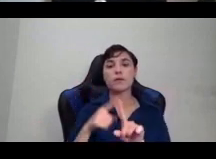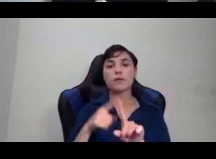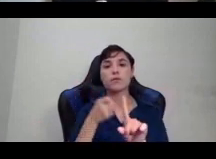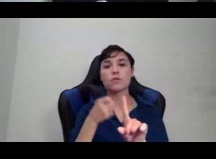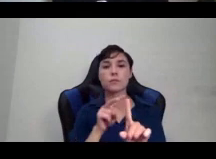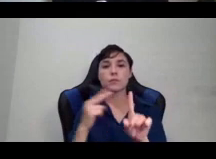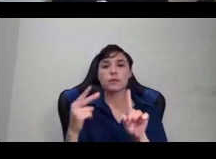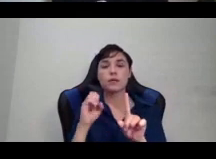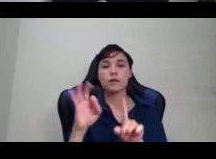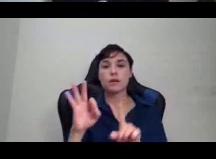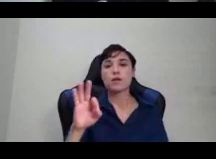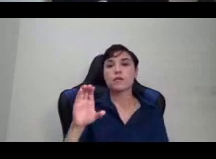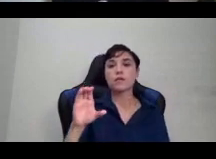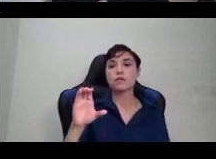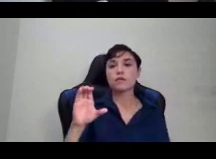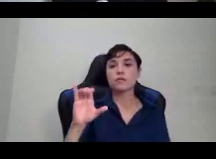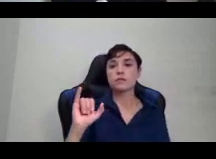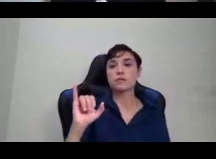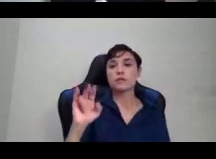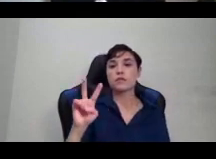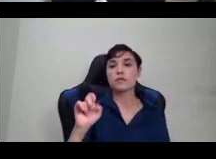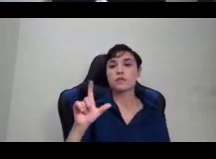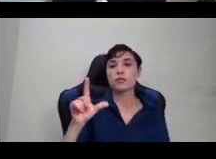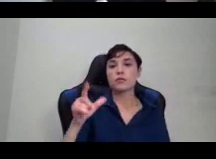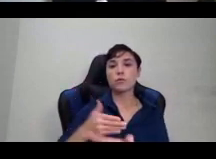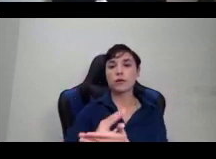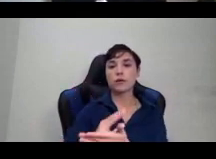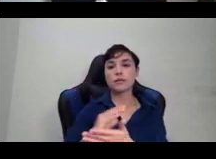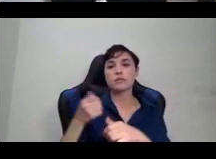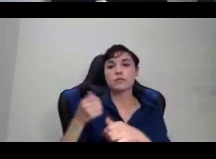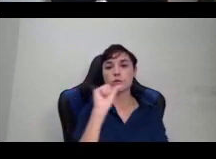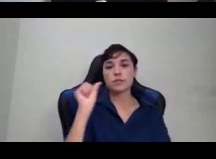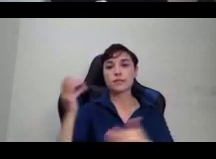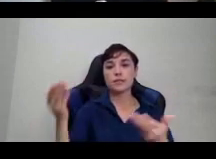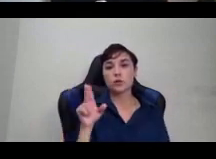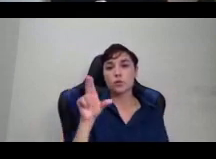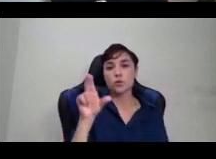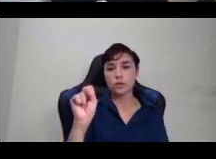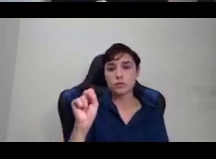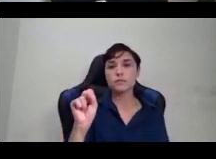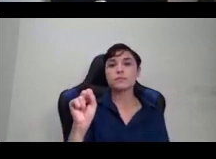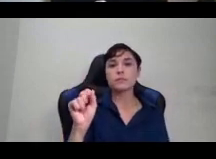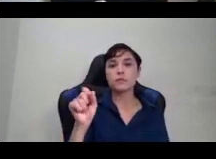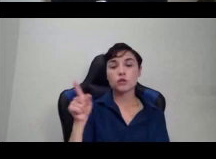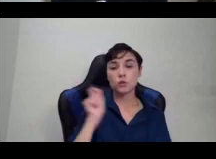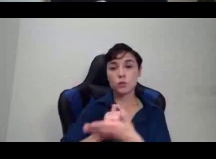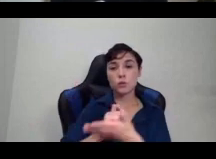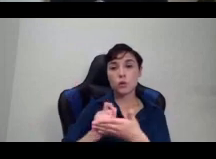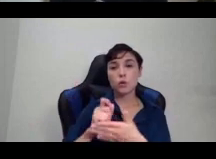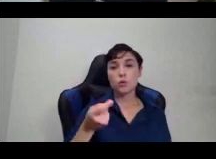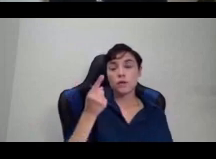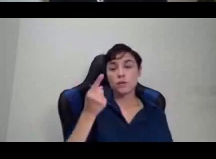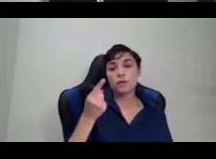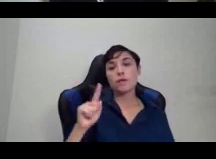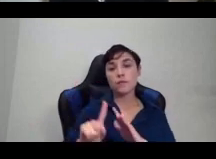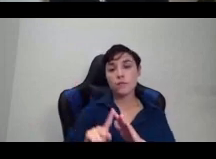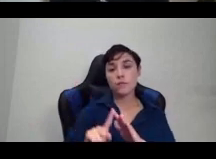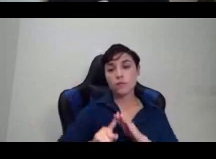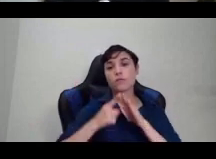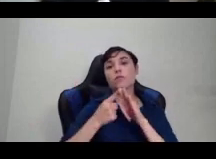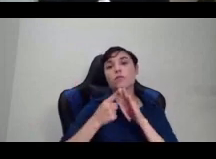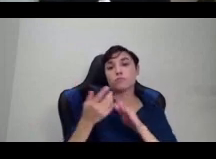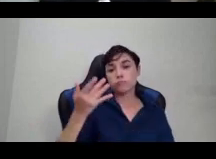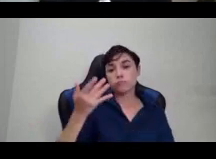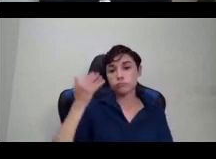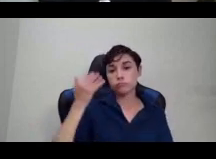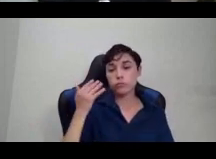Student Nonviolent Coordinating Committee in the U.S. South. She wrote one of the earliest black women's manifestos to be